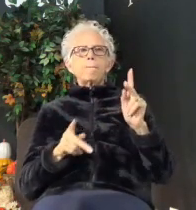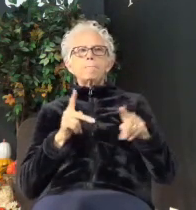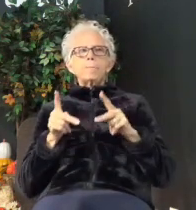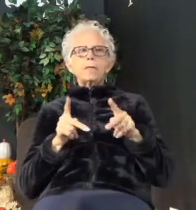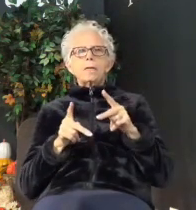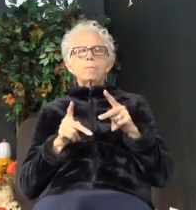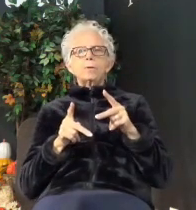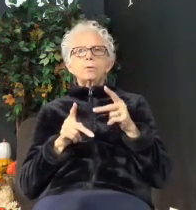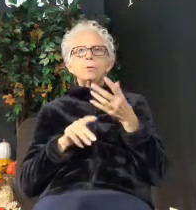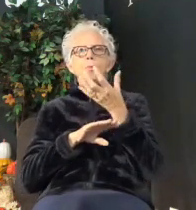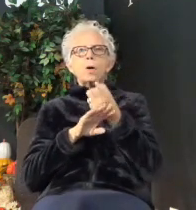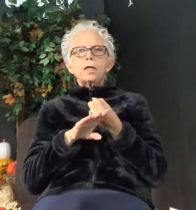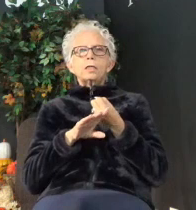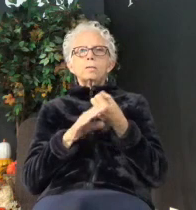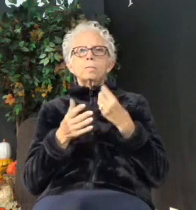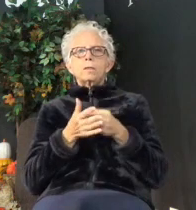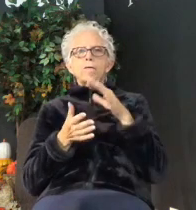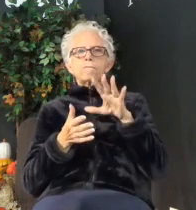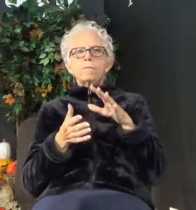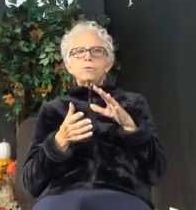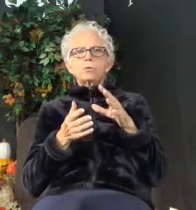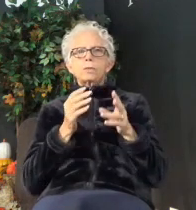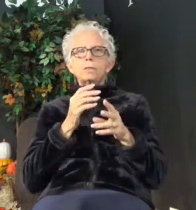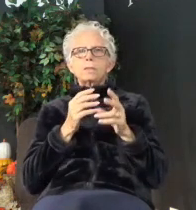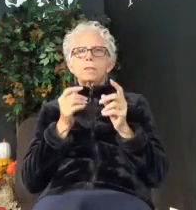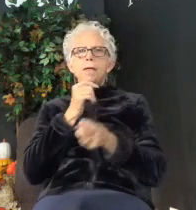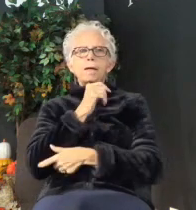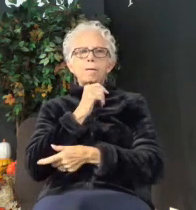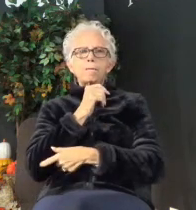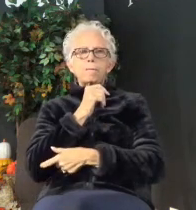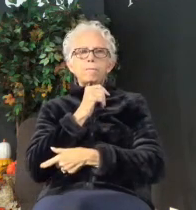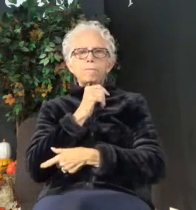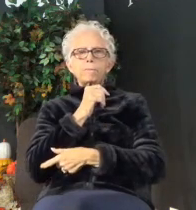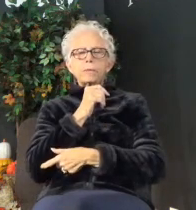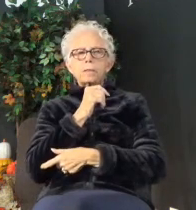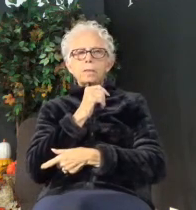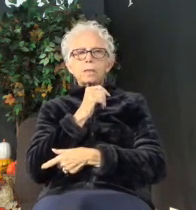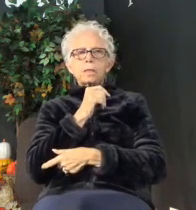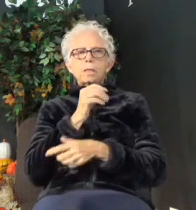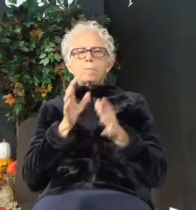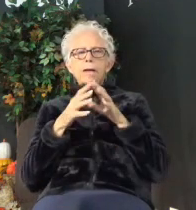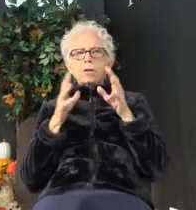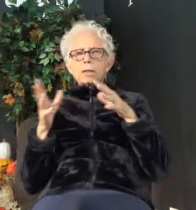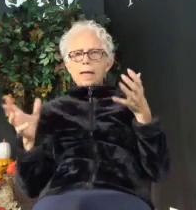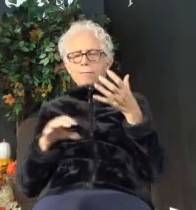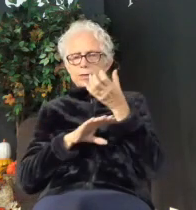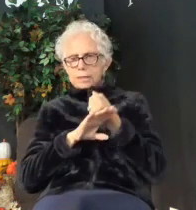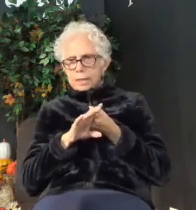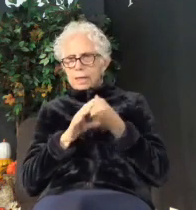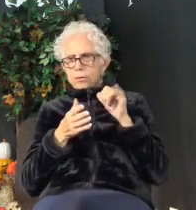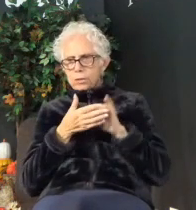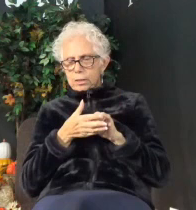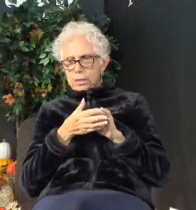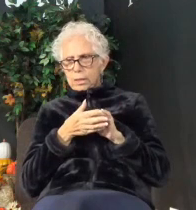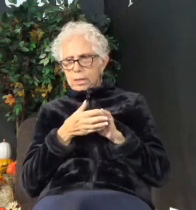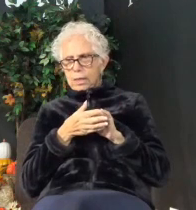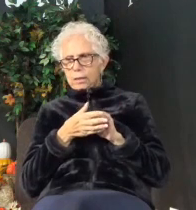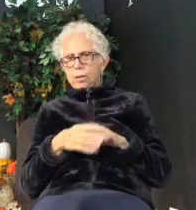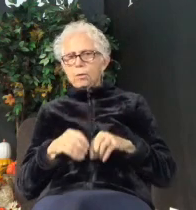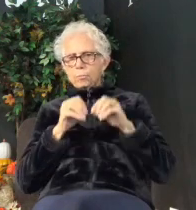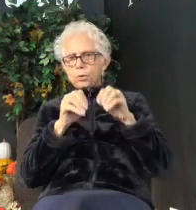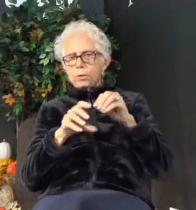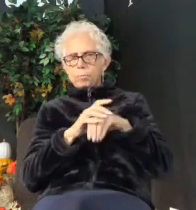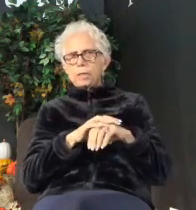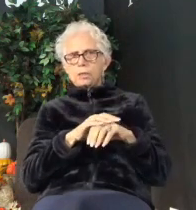rich, fall into temptation, are trapped by many foolish, harmful desires that plunge them into ruin